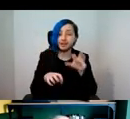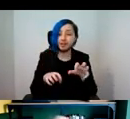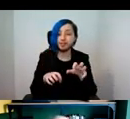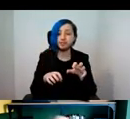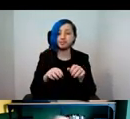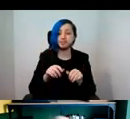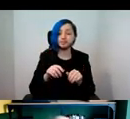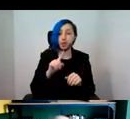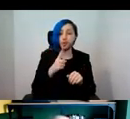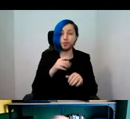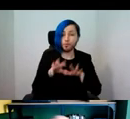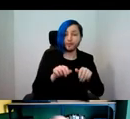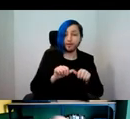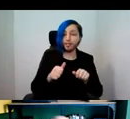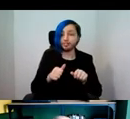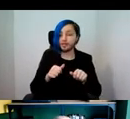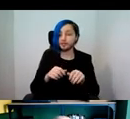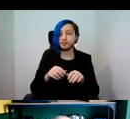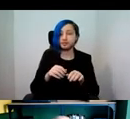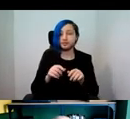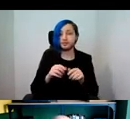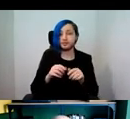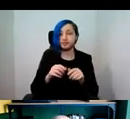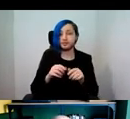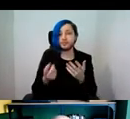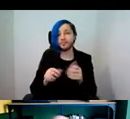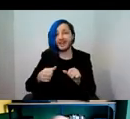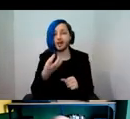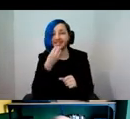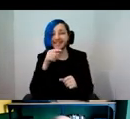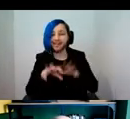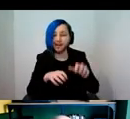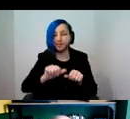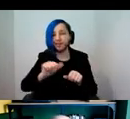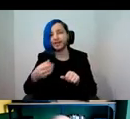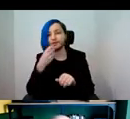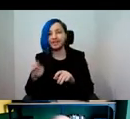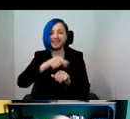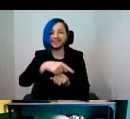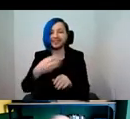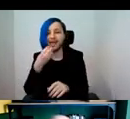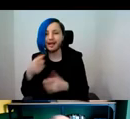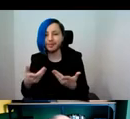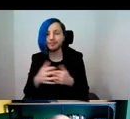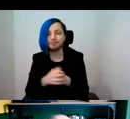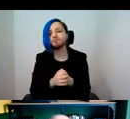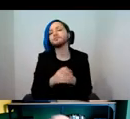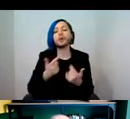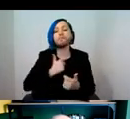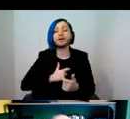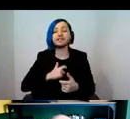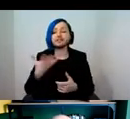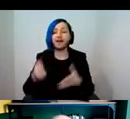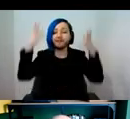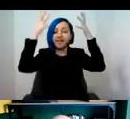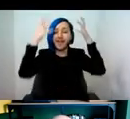And as I've described, participants wore helmets in the forest containing VR headsets to really